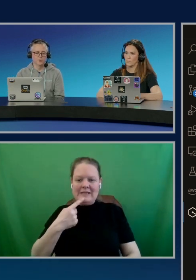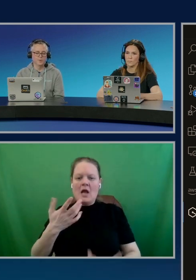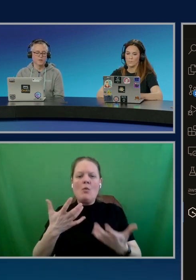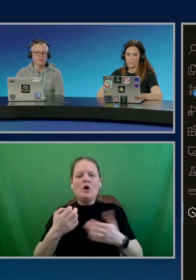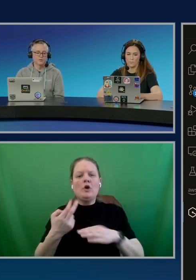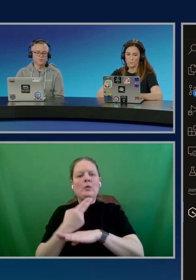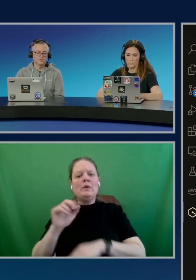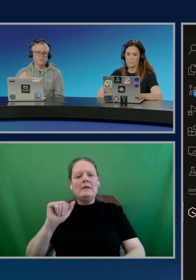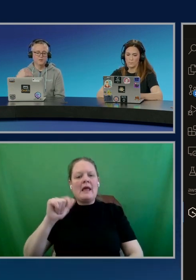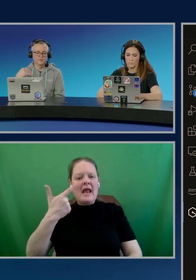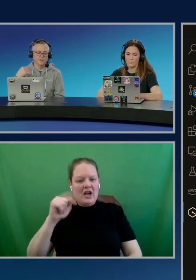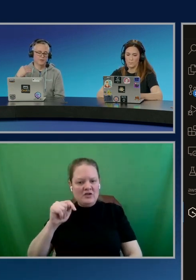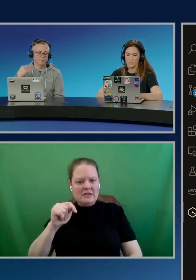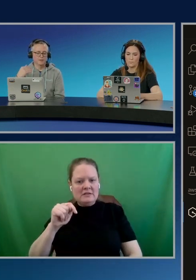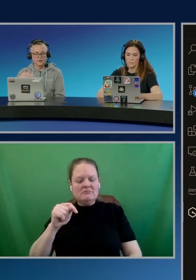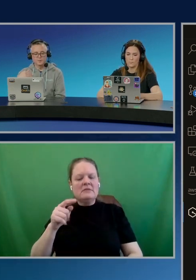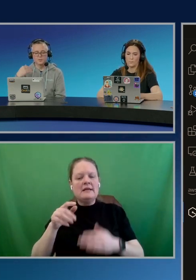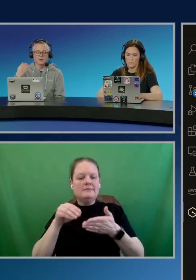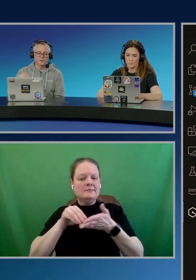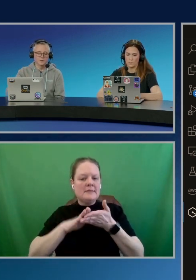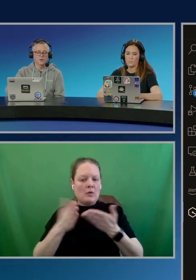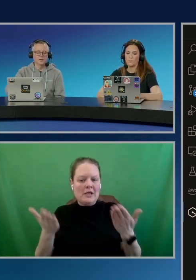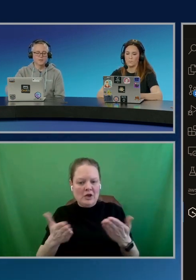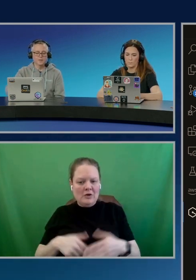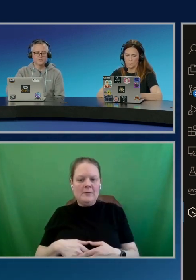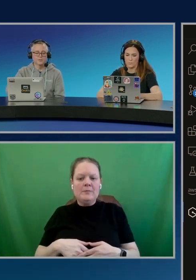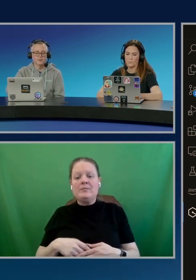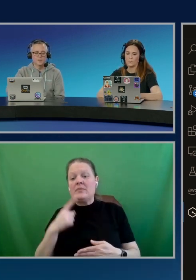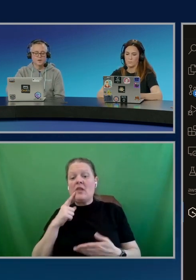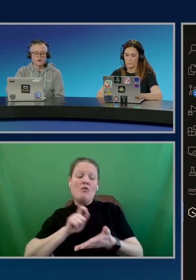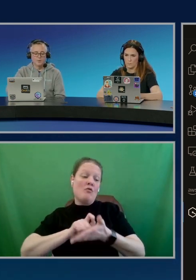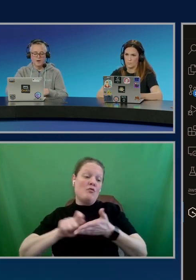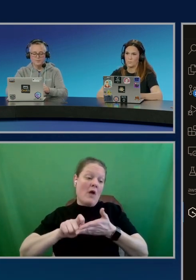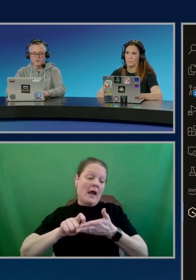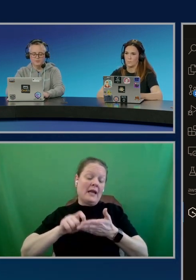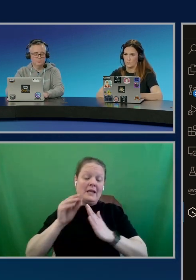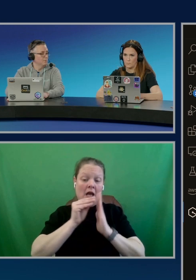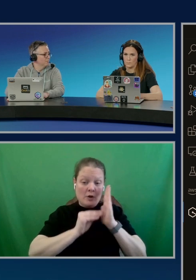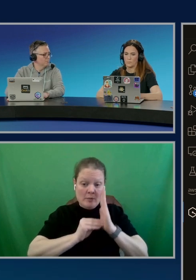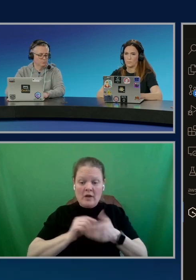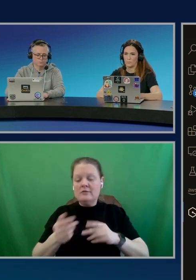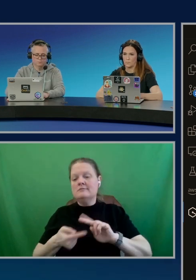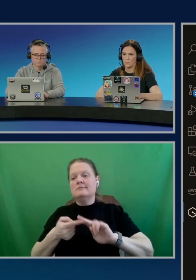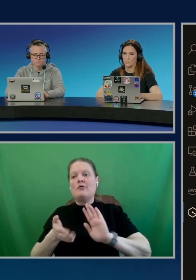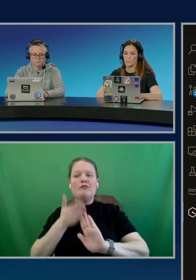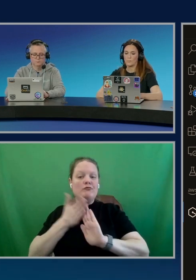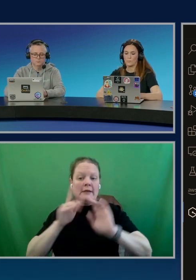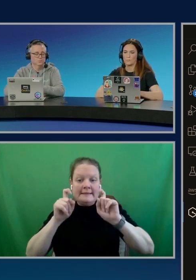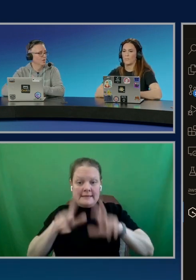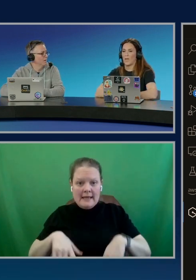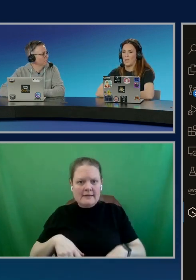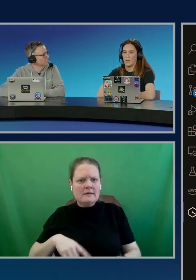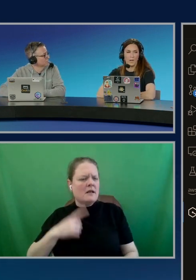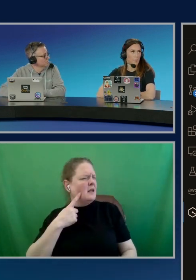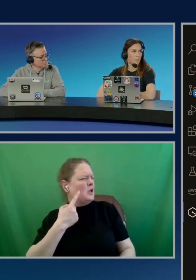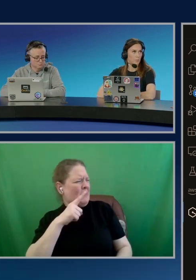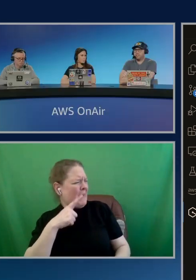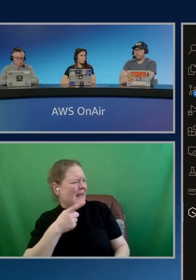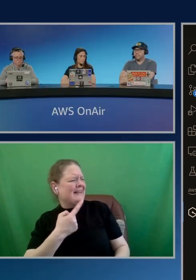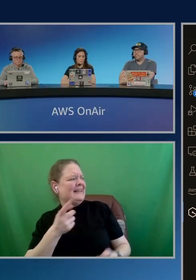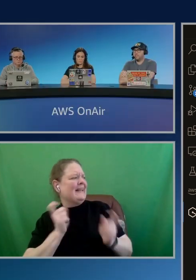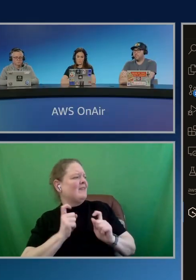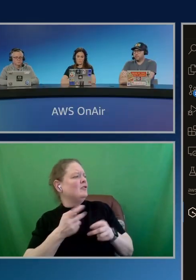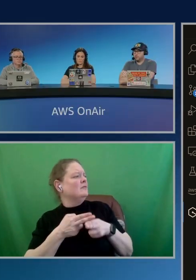them here for me. So, you see things like writing documentation, running tests. I'm going to... Can you give us just a quick... Yeah. What